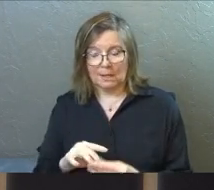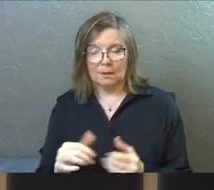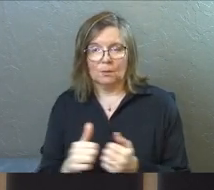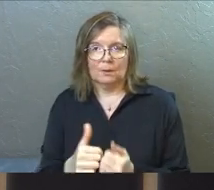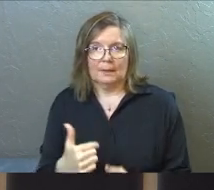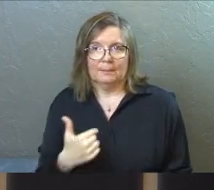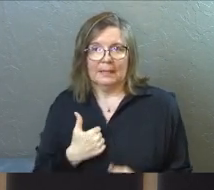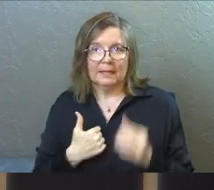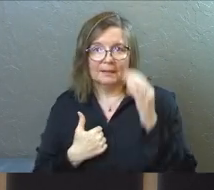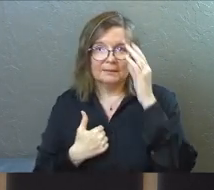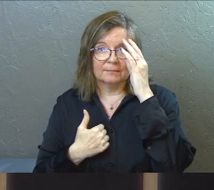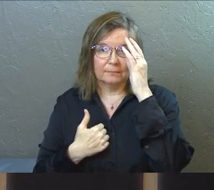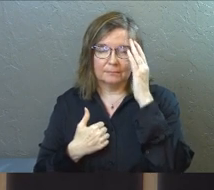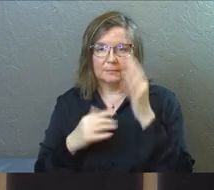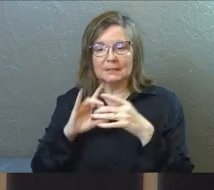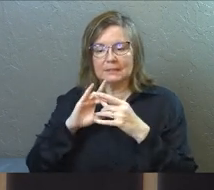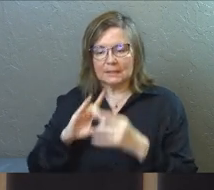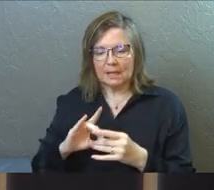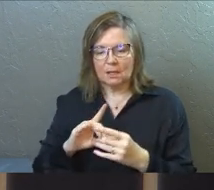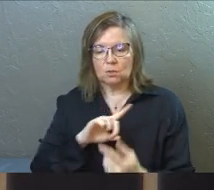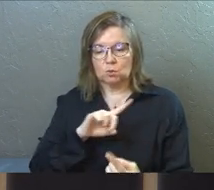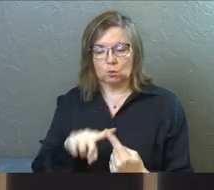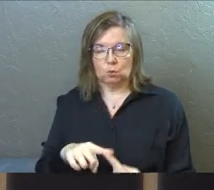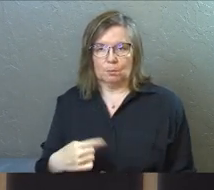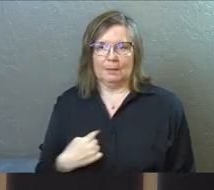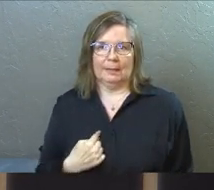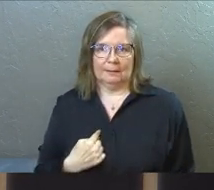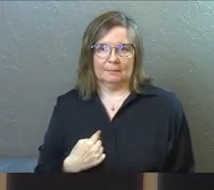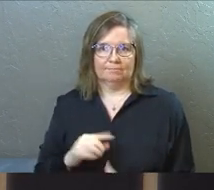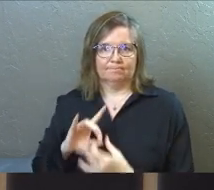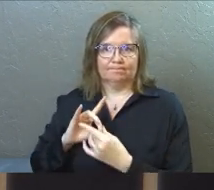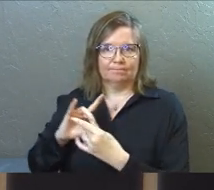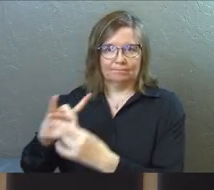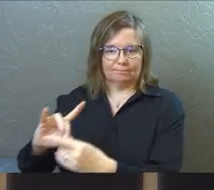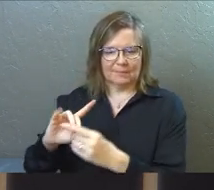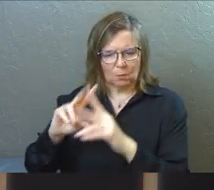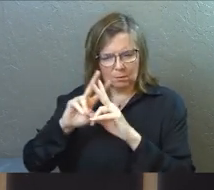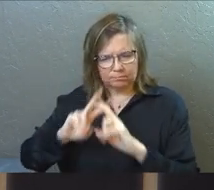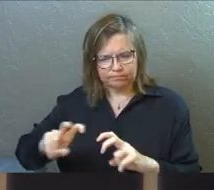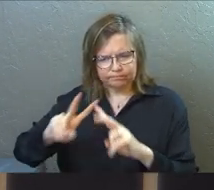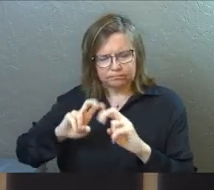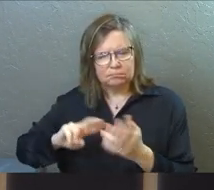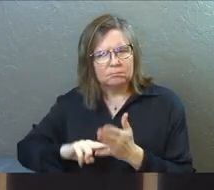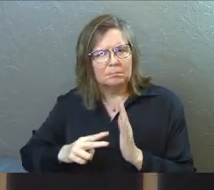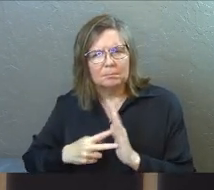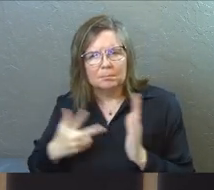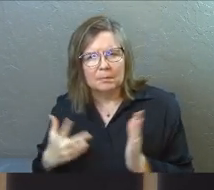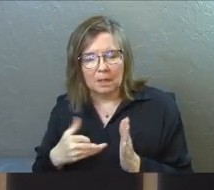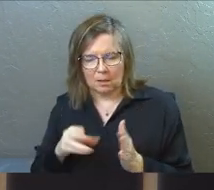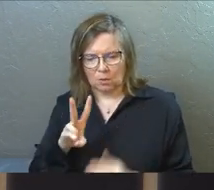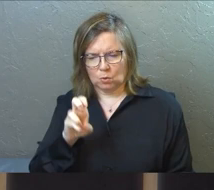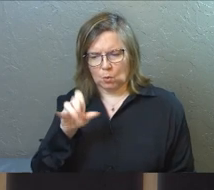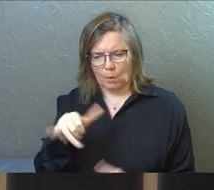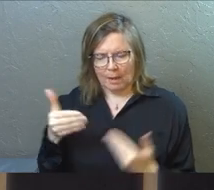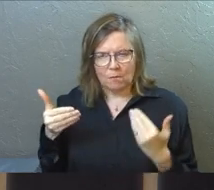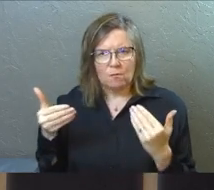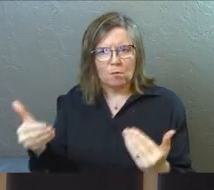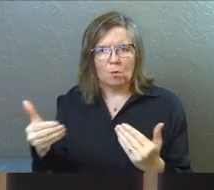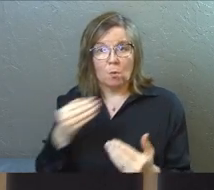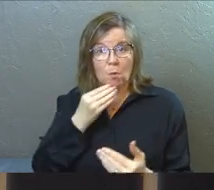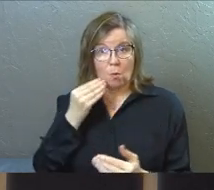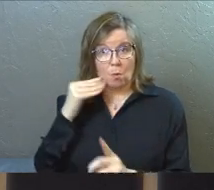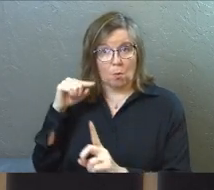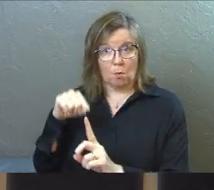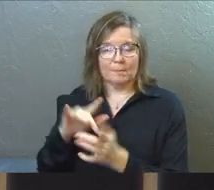with me. It's a connection to me. And we're going to explore what that means, that the way forward, the way